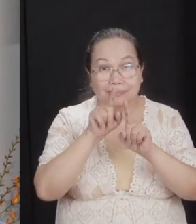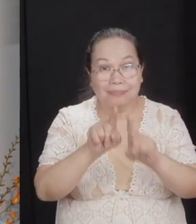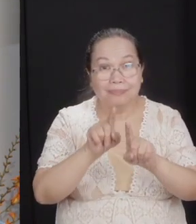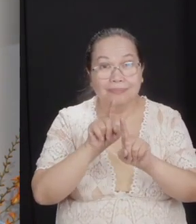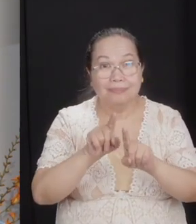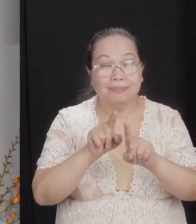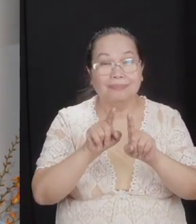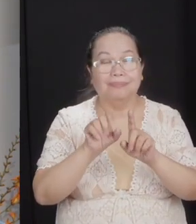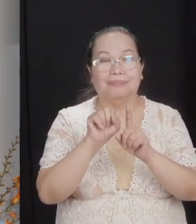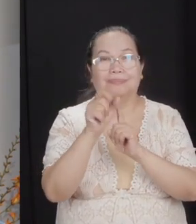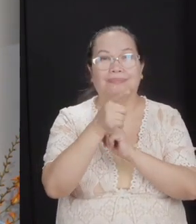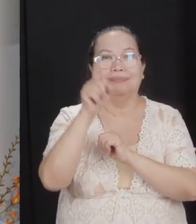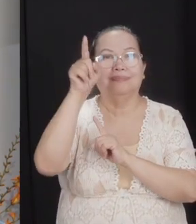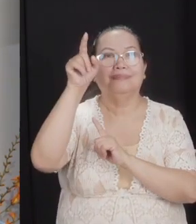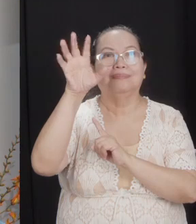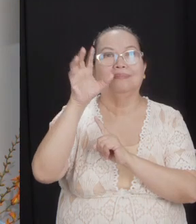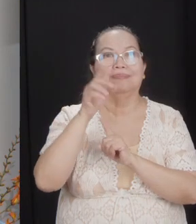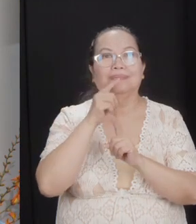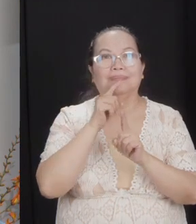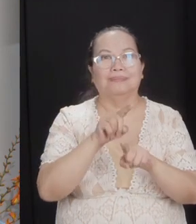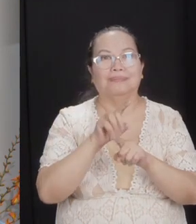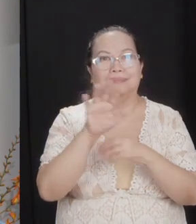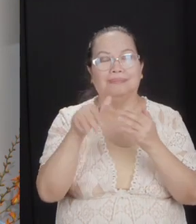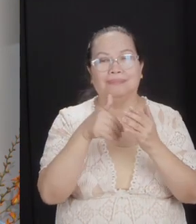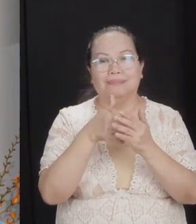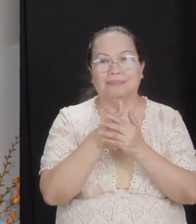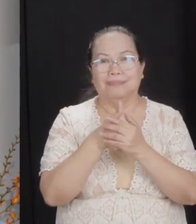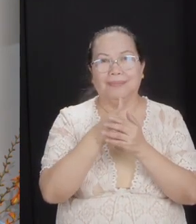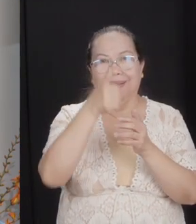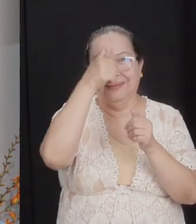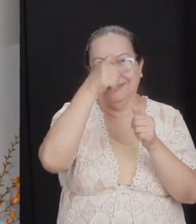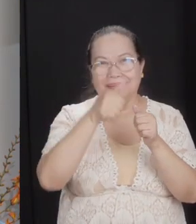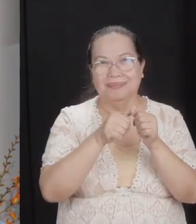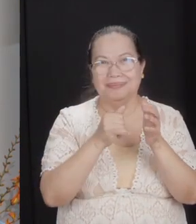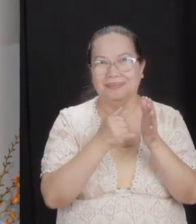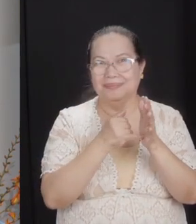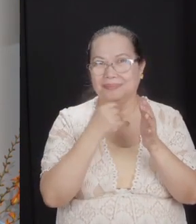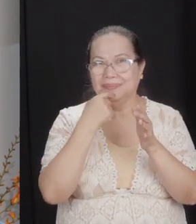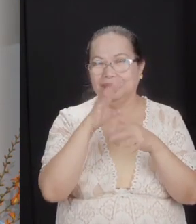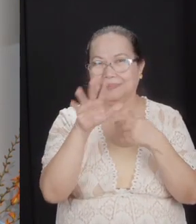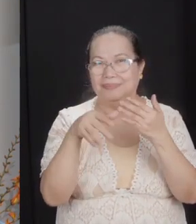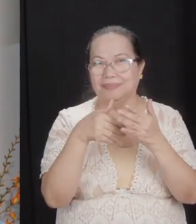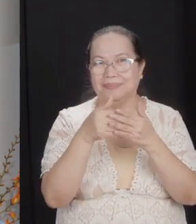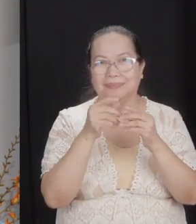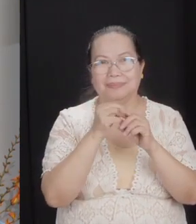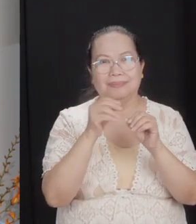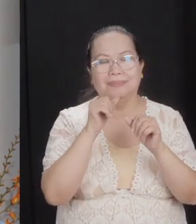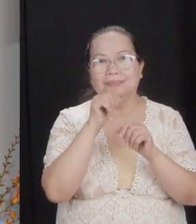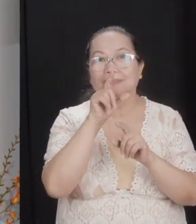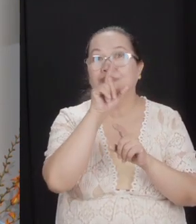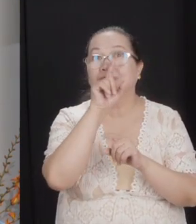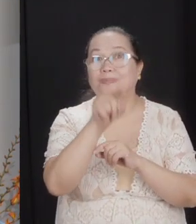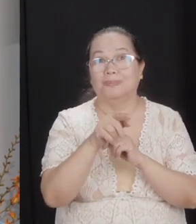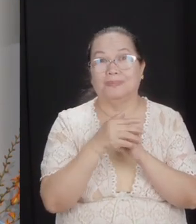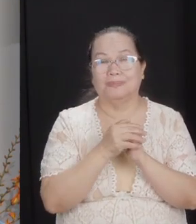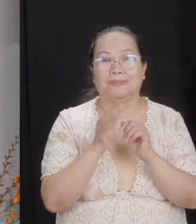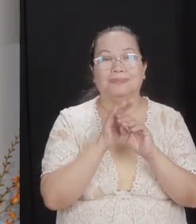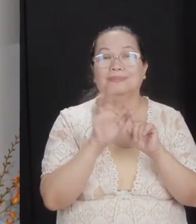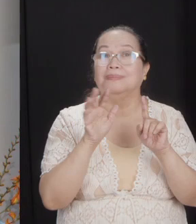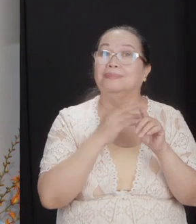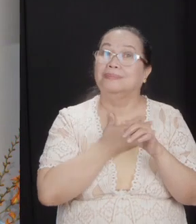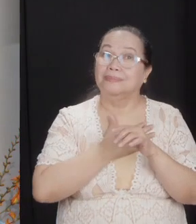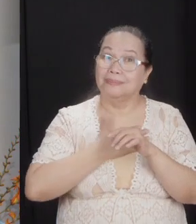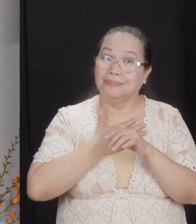Let God handle it. And sure enough, nobody remembers it anymore because it was all unfounded and untrue. But please,